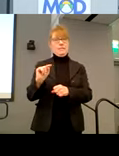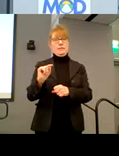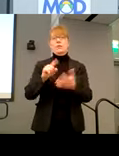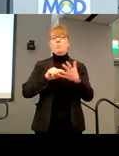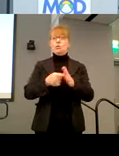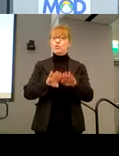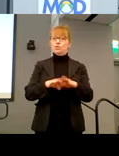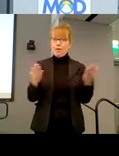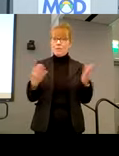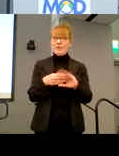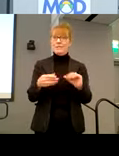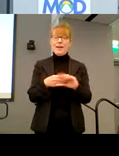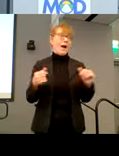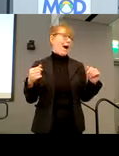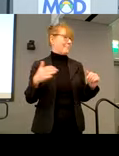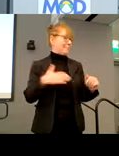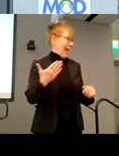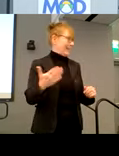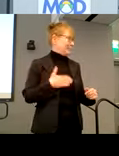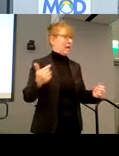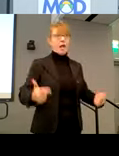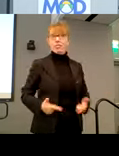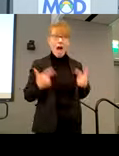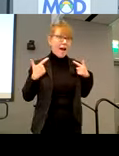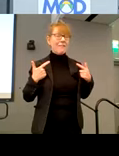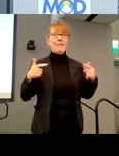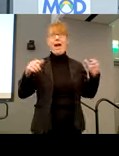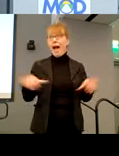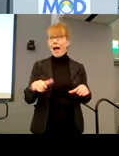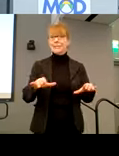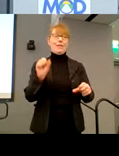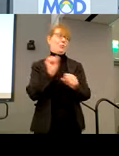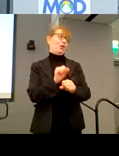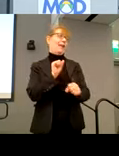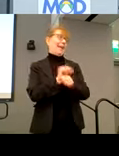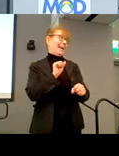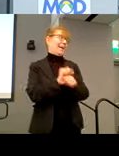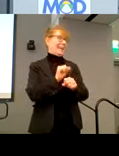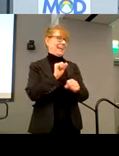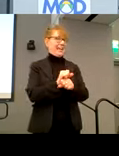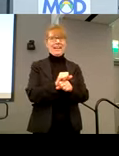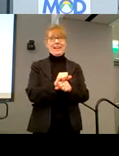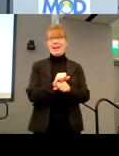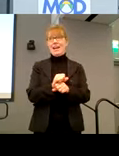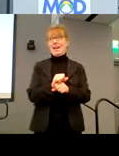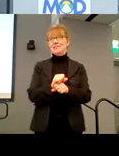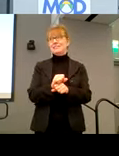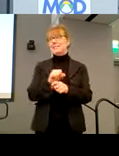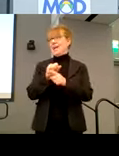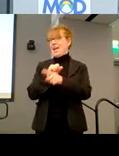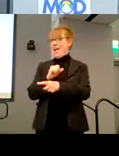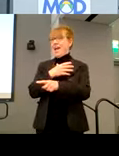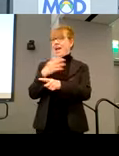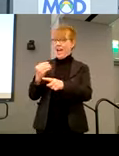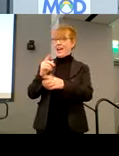I'm glad to be alive, active and working at a time when people like Lainey Feingold are